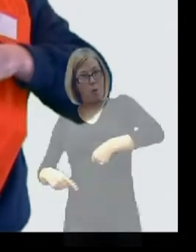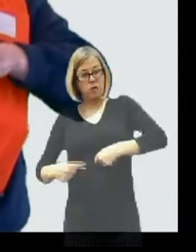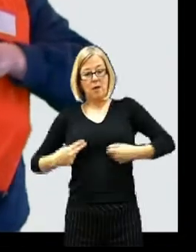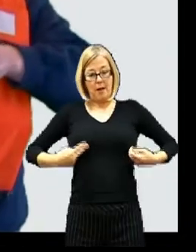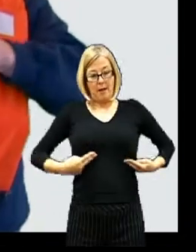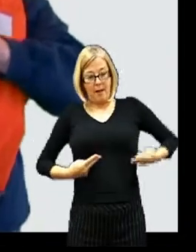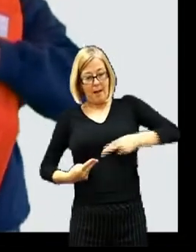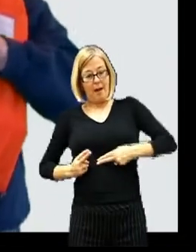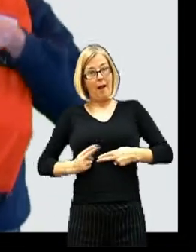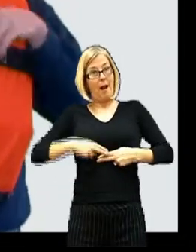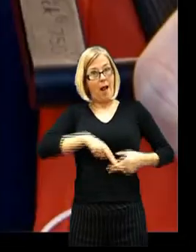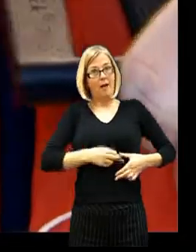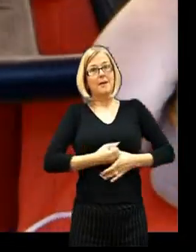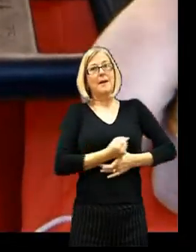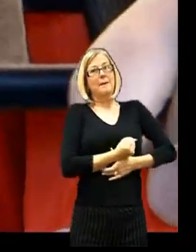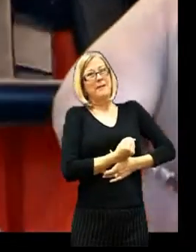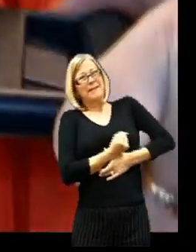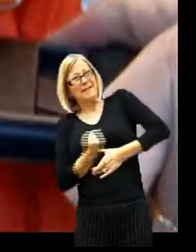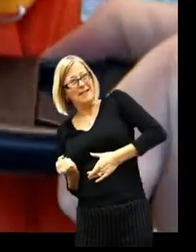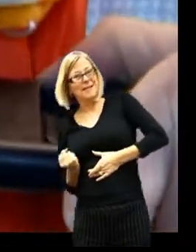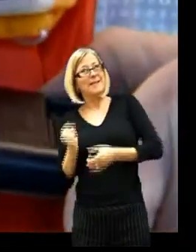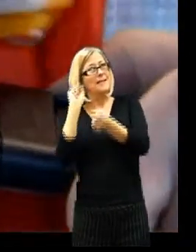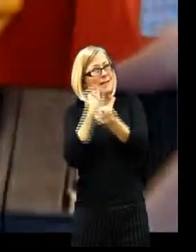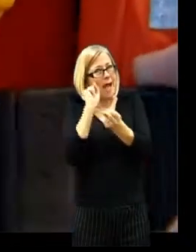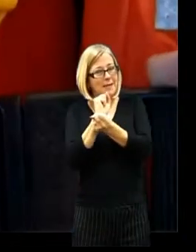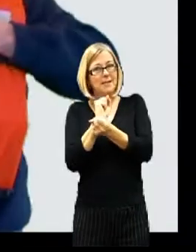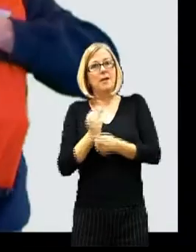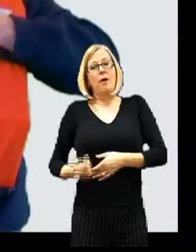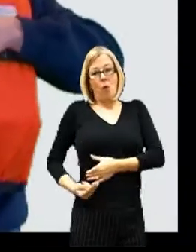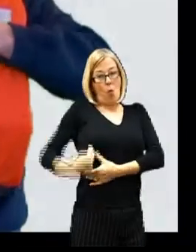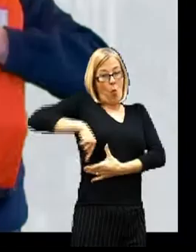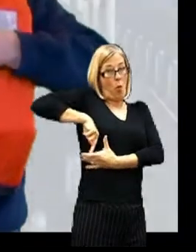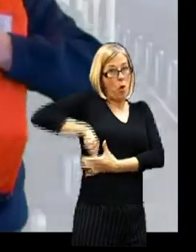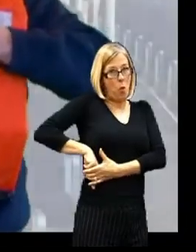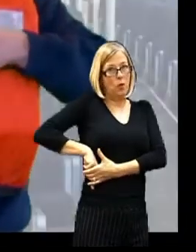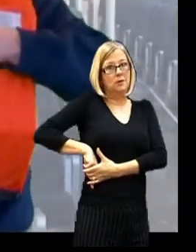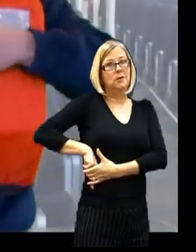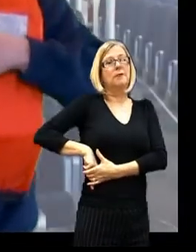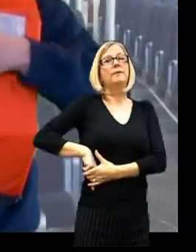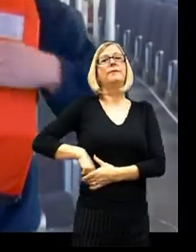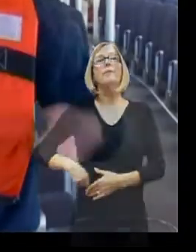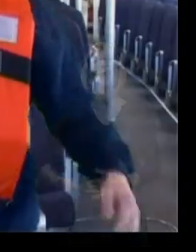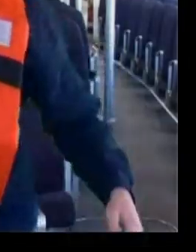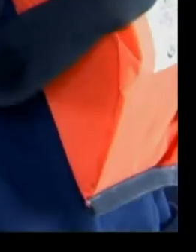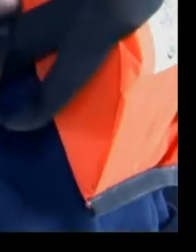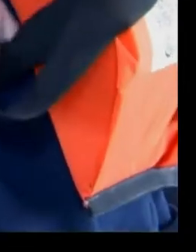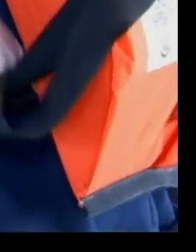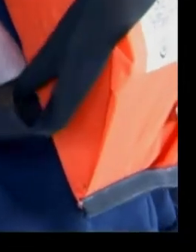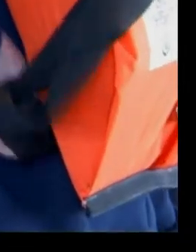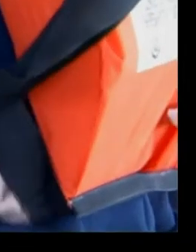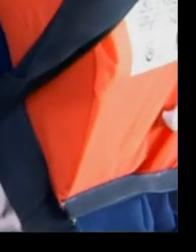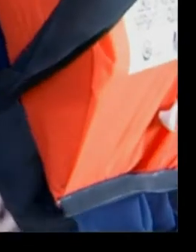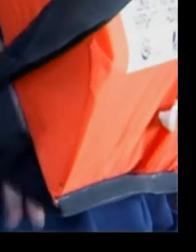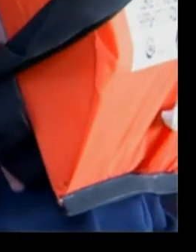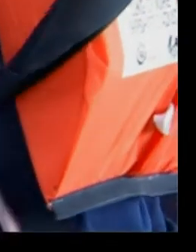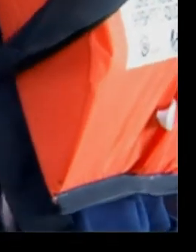Close the belt by clipping the two sections together. Tighten the belt by pulling on the remaining strap. This strap should be then tucked into